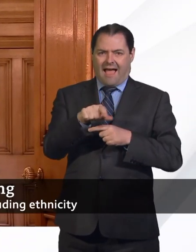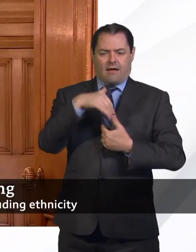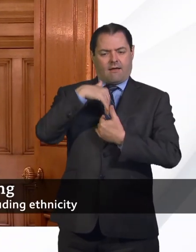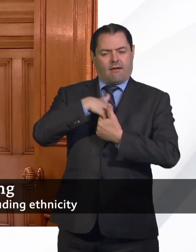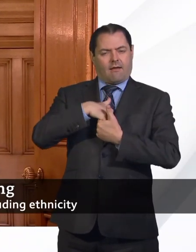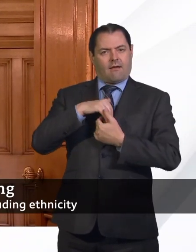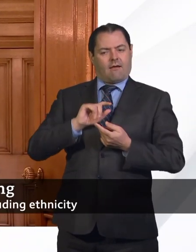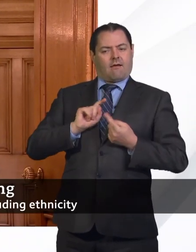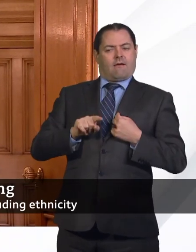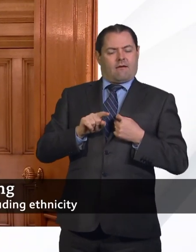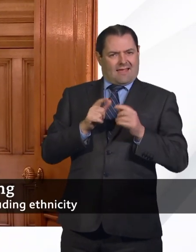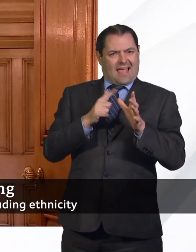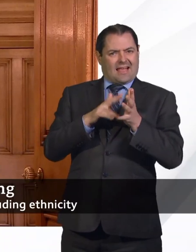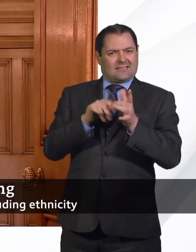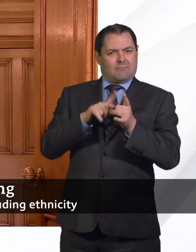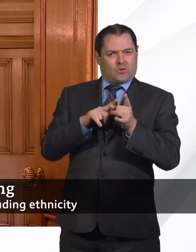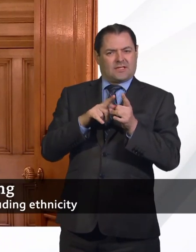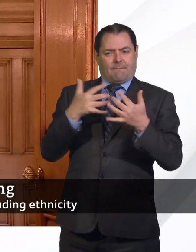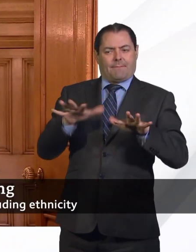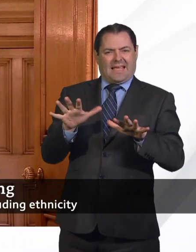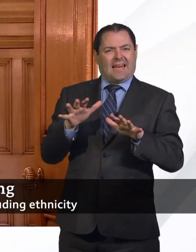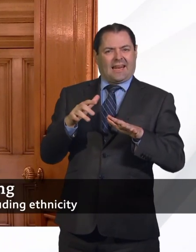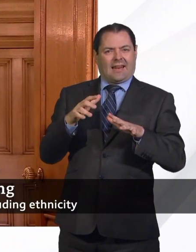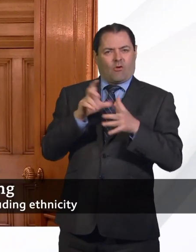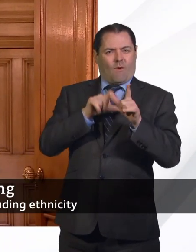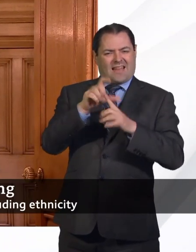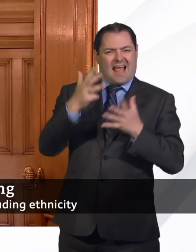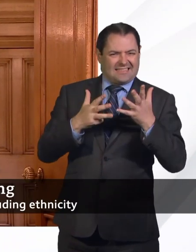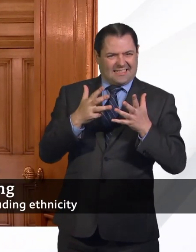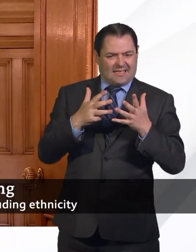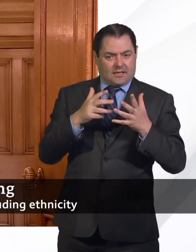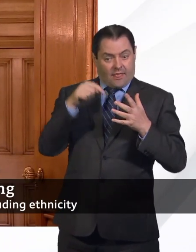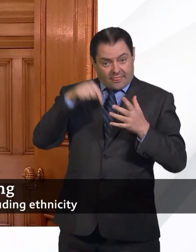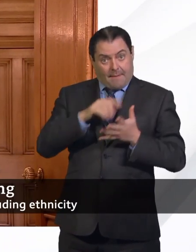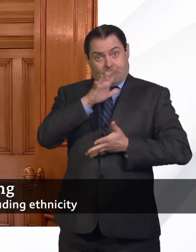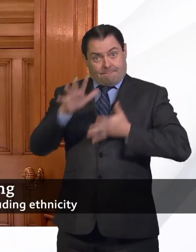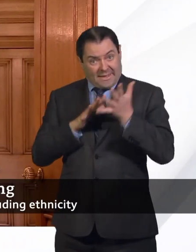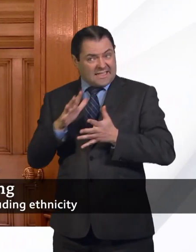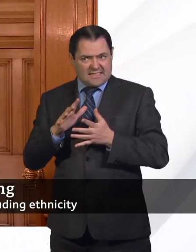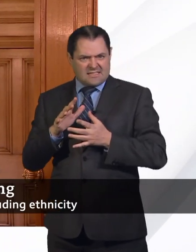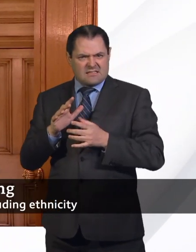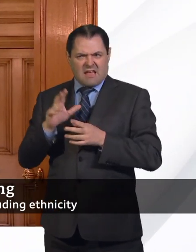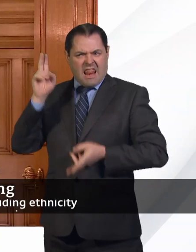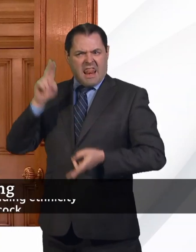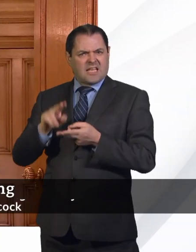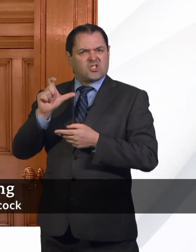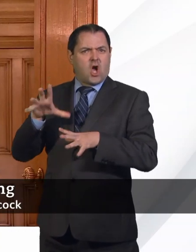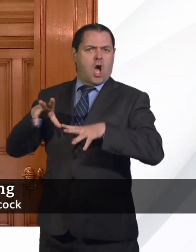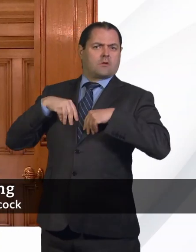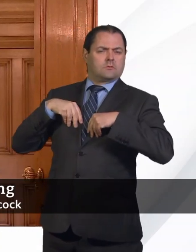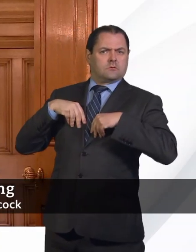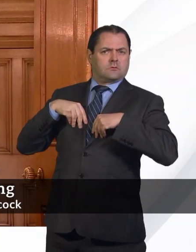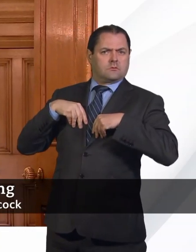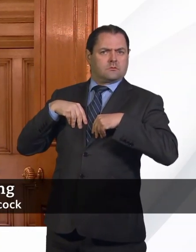are at lower risk of getting the infection again, and critically, at lower risk of transmitting the